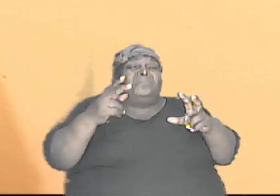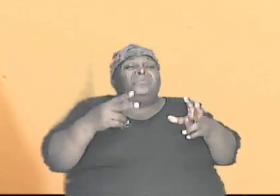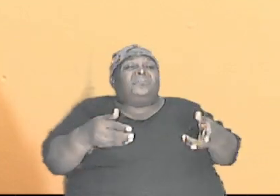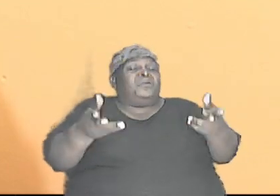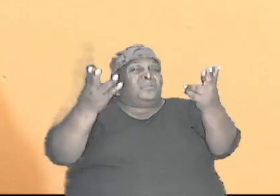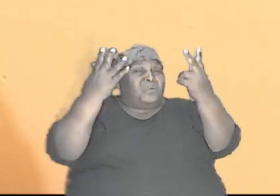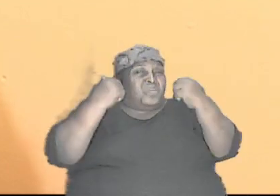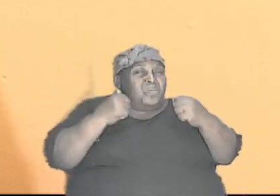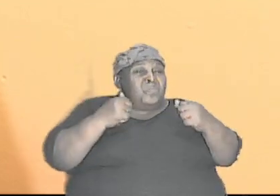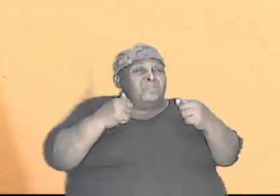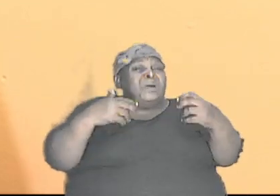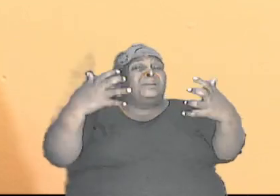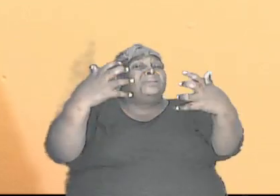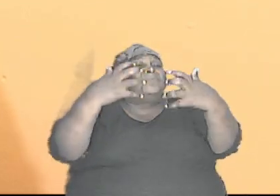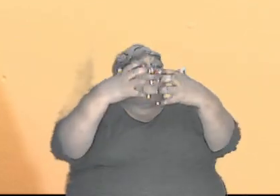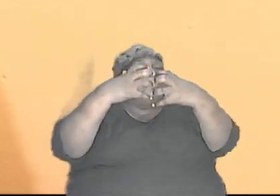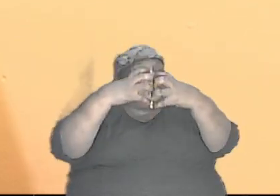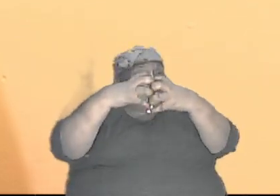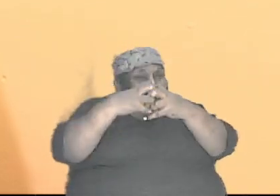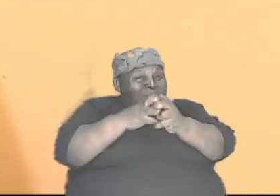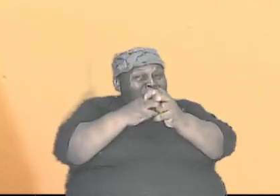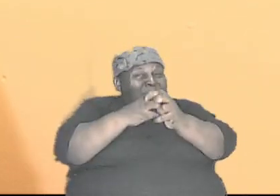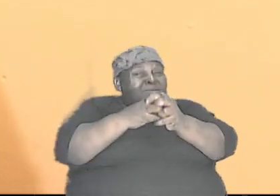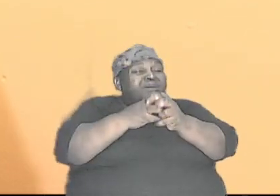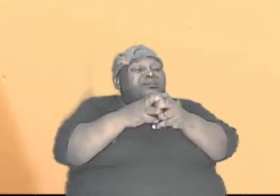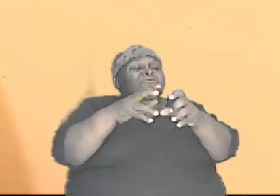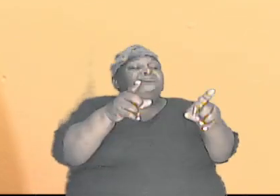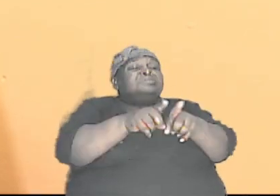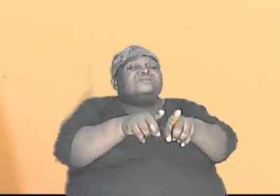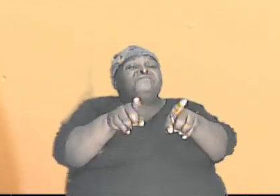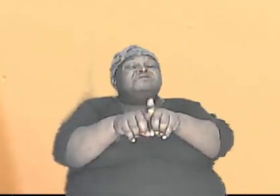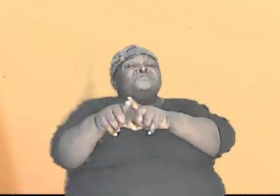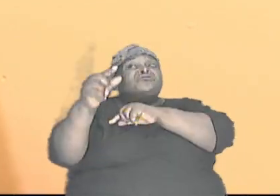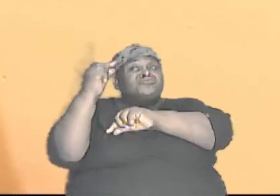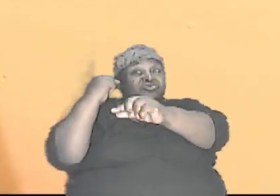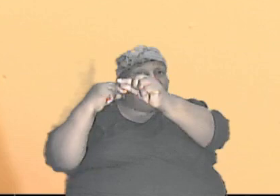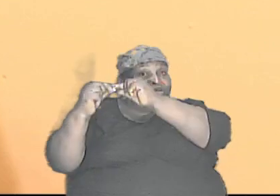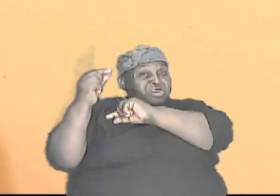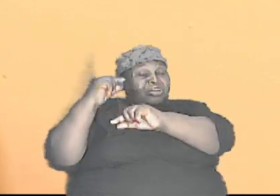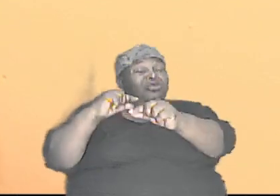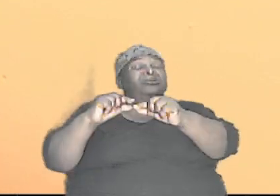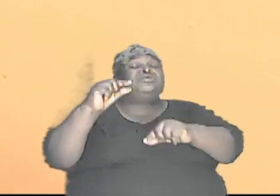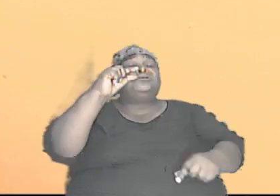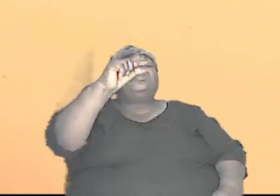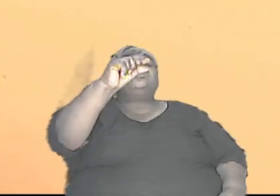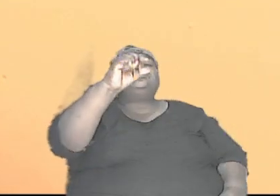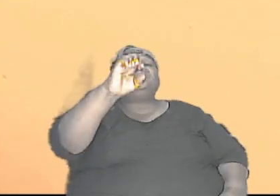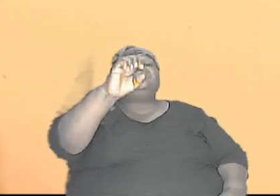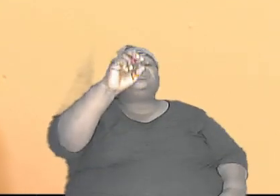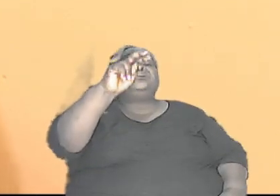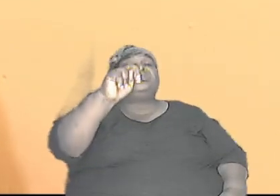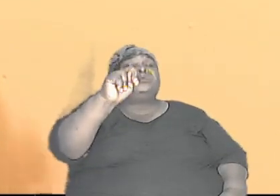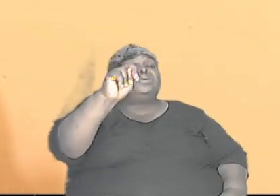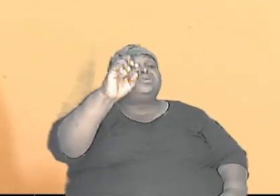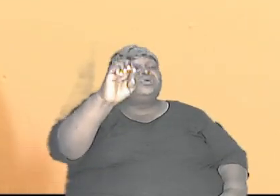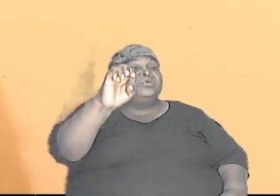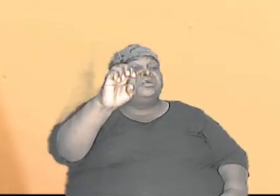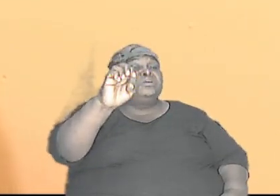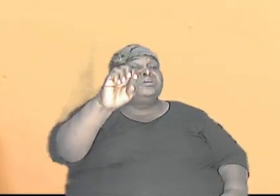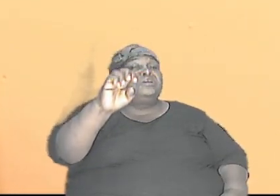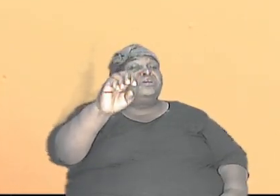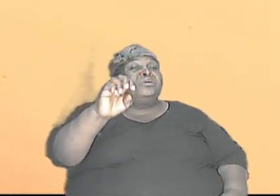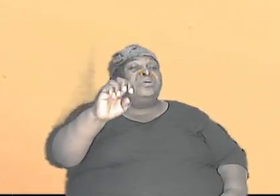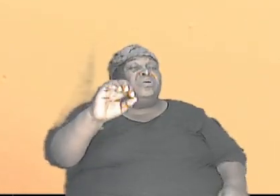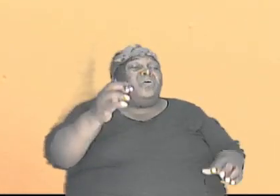how the combination of different genes can cause folks to look one